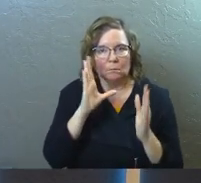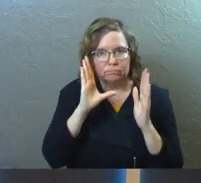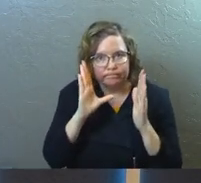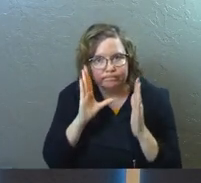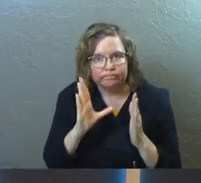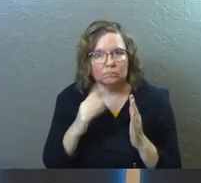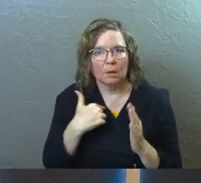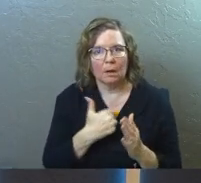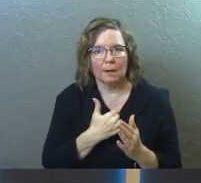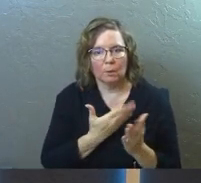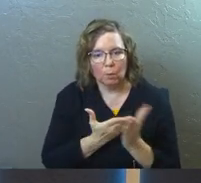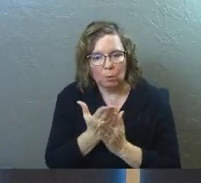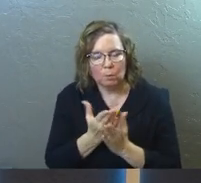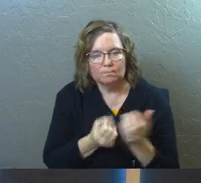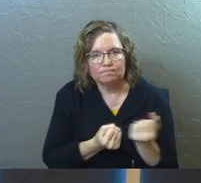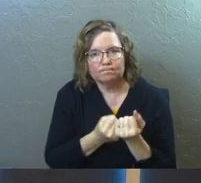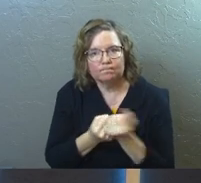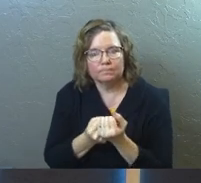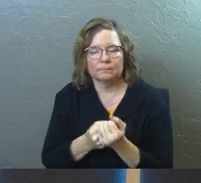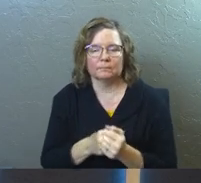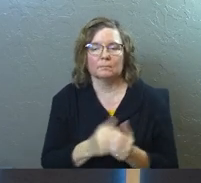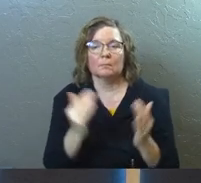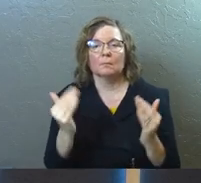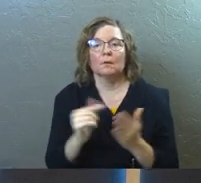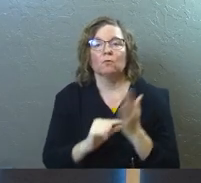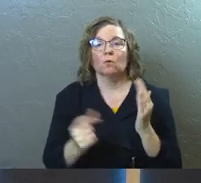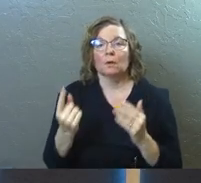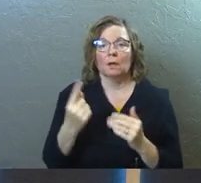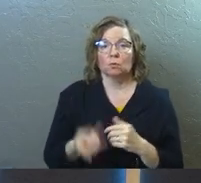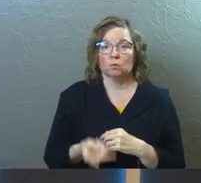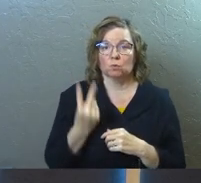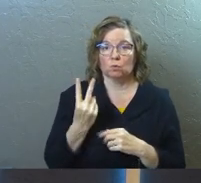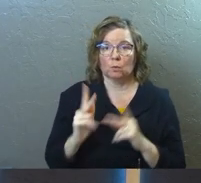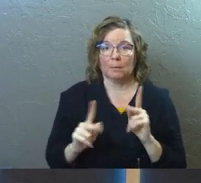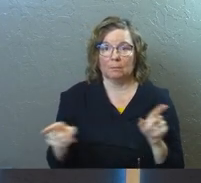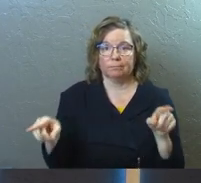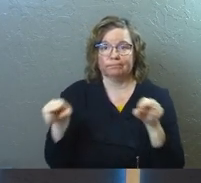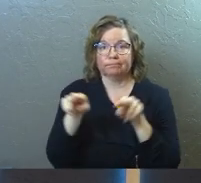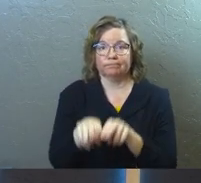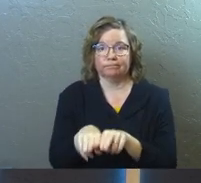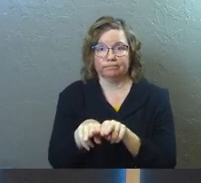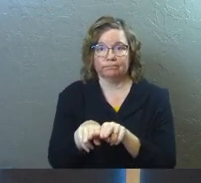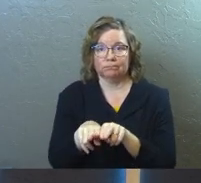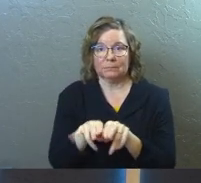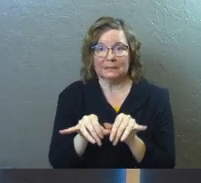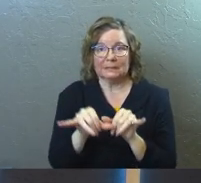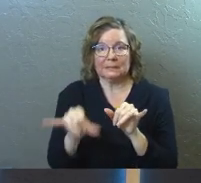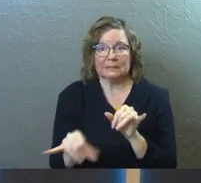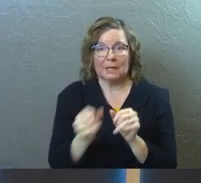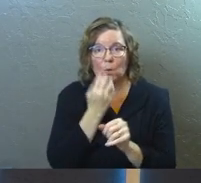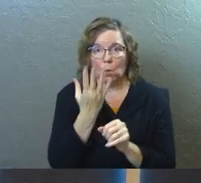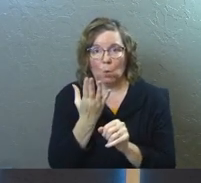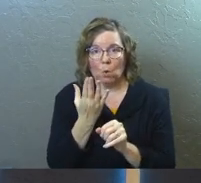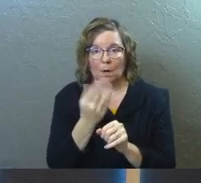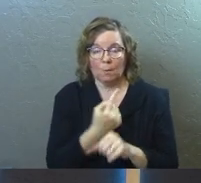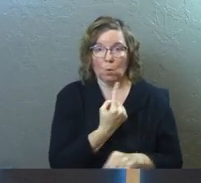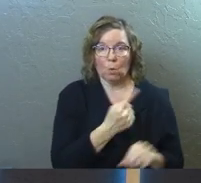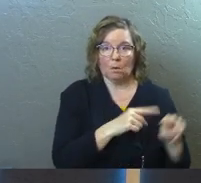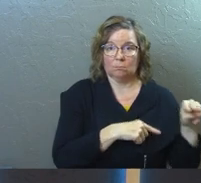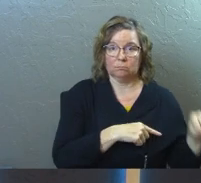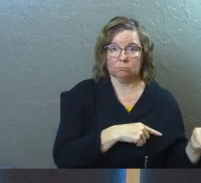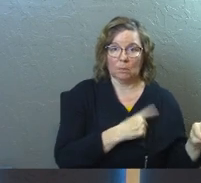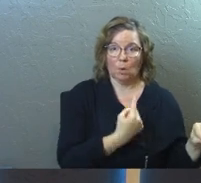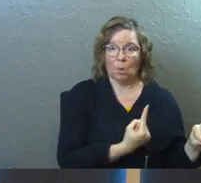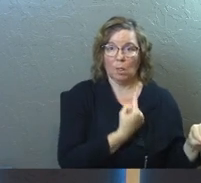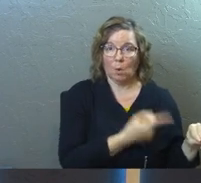to us and get us through. Verse 11, likewise, two people lying close together can keep each other warm, but how can one be